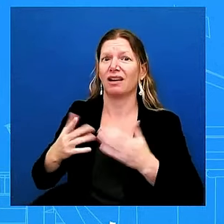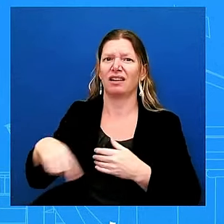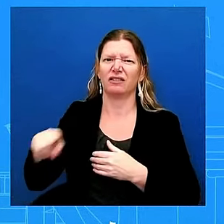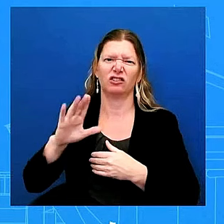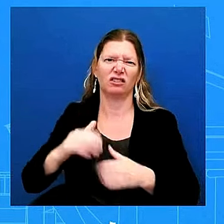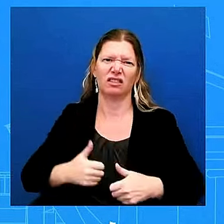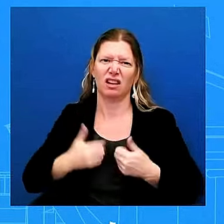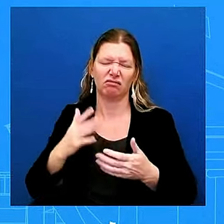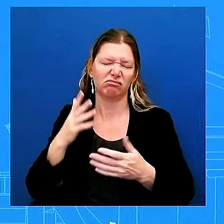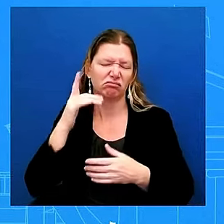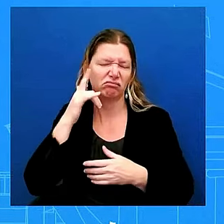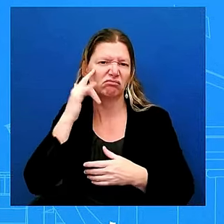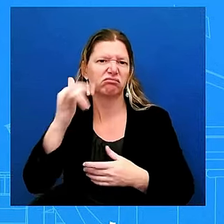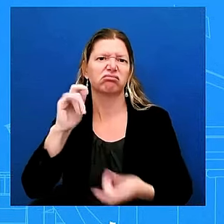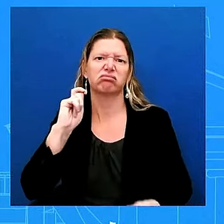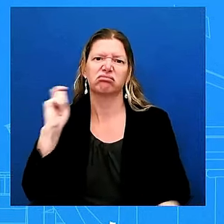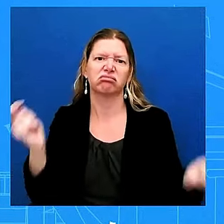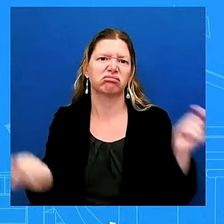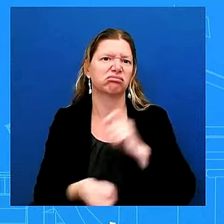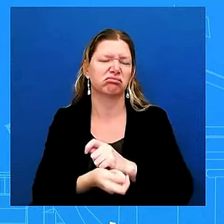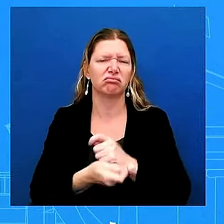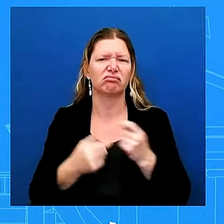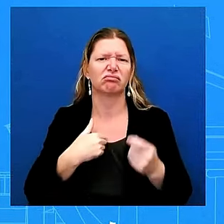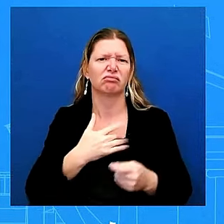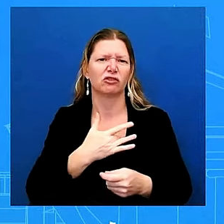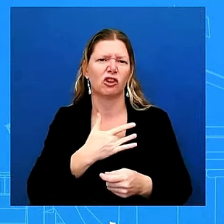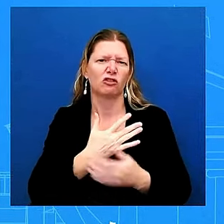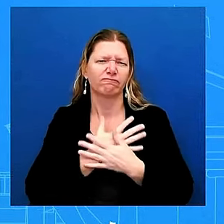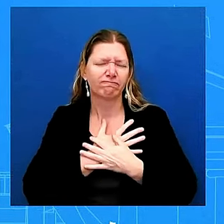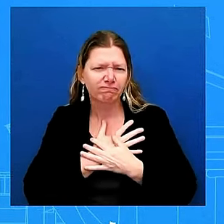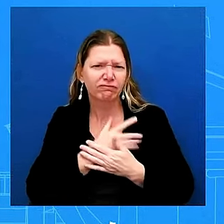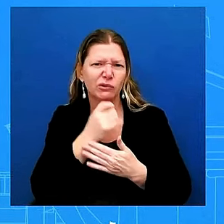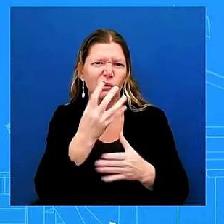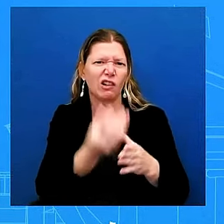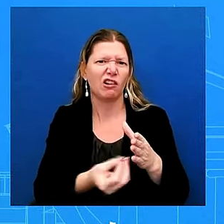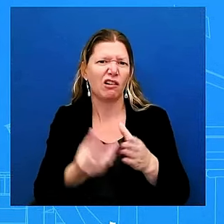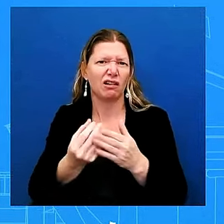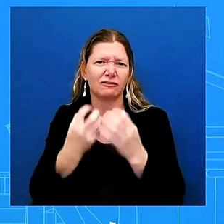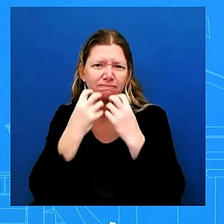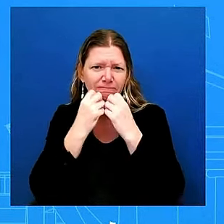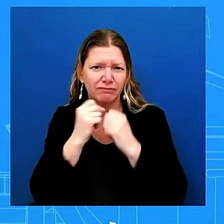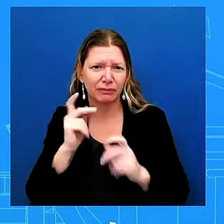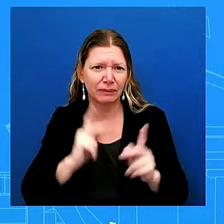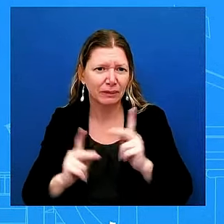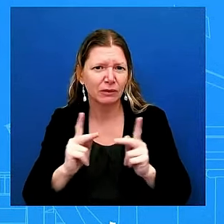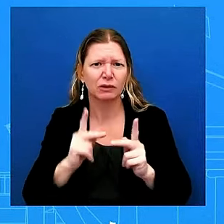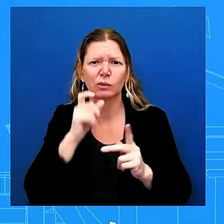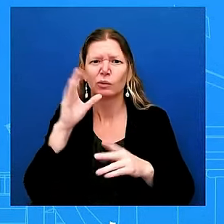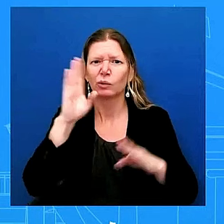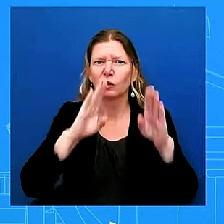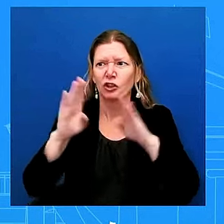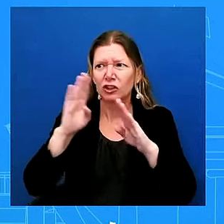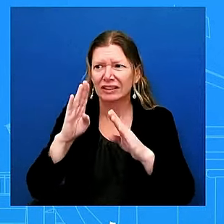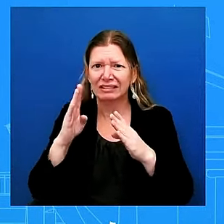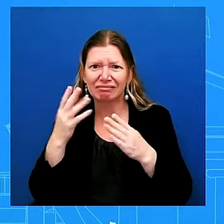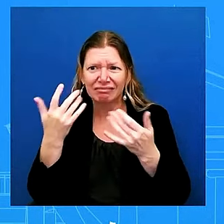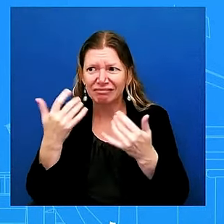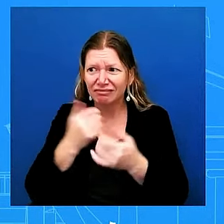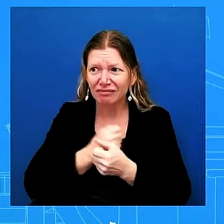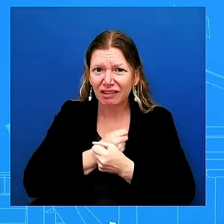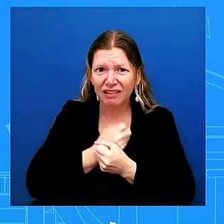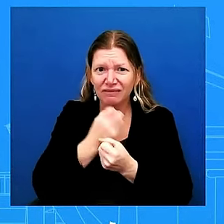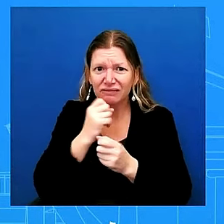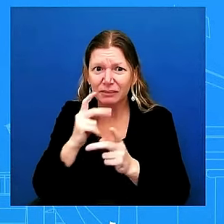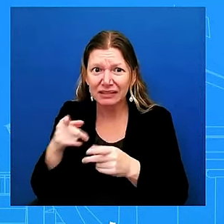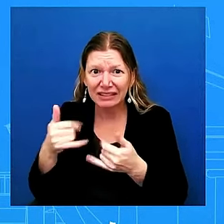and those who are worrying about whether their loved ones are still alive and our administration and our nation is standing with the people impacted by